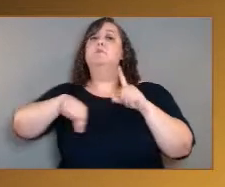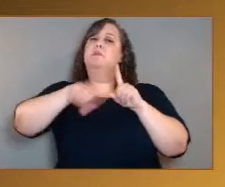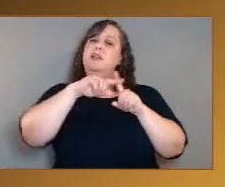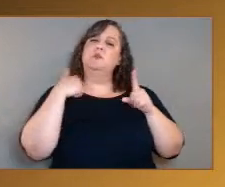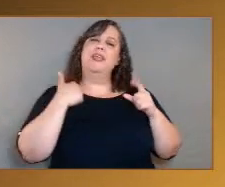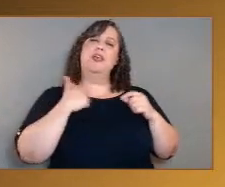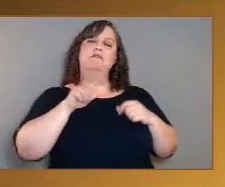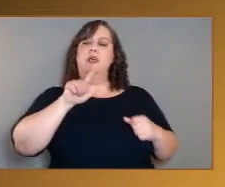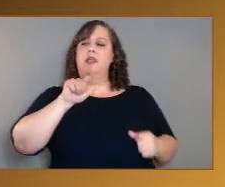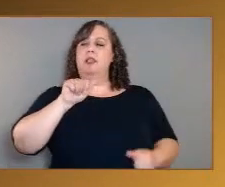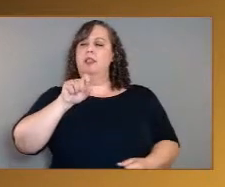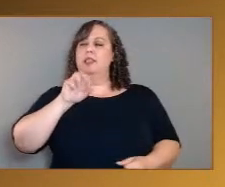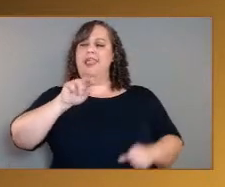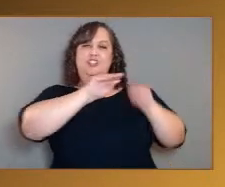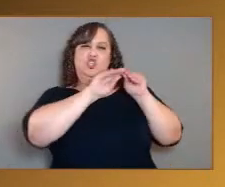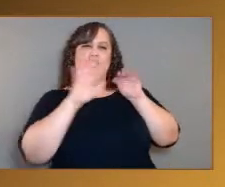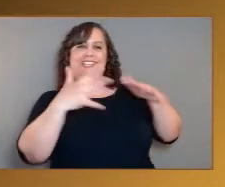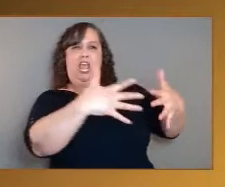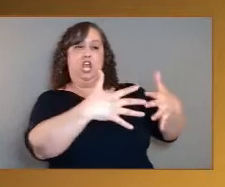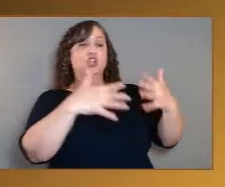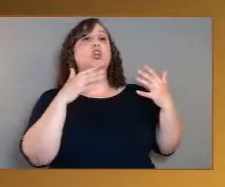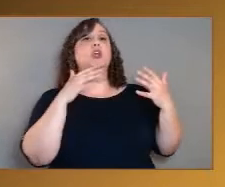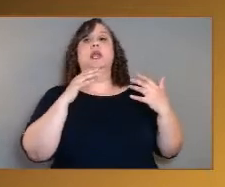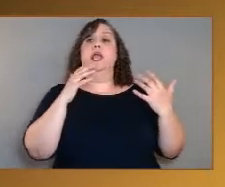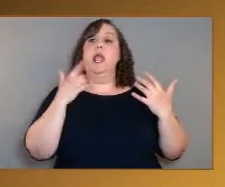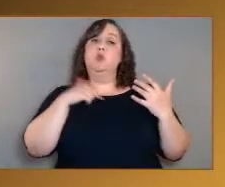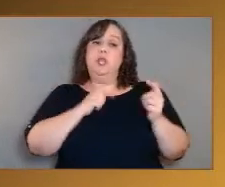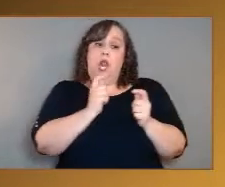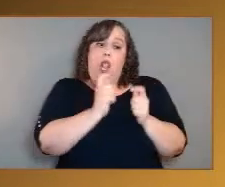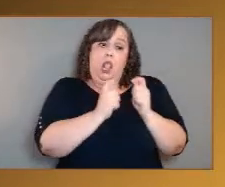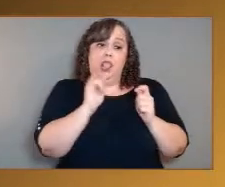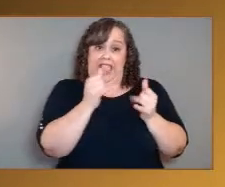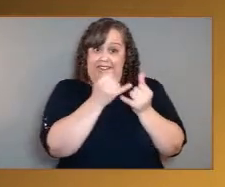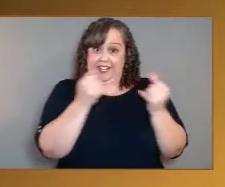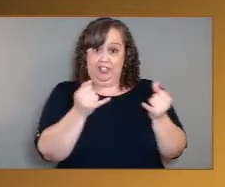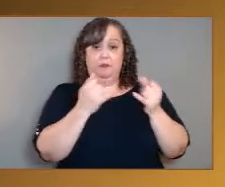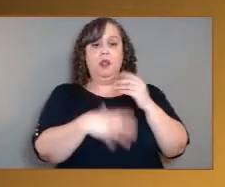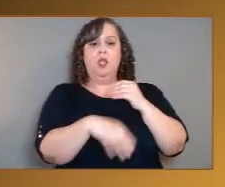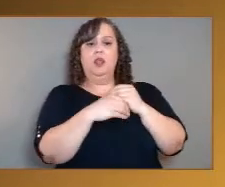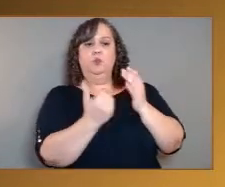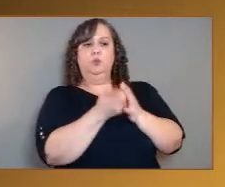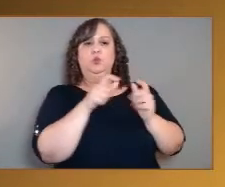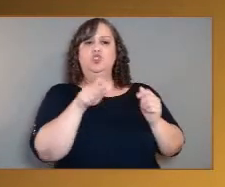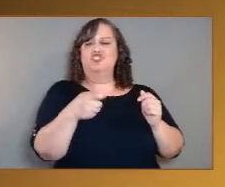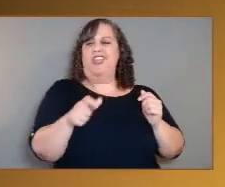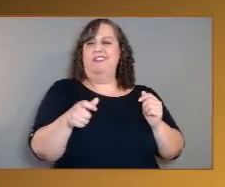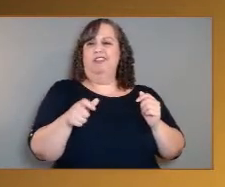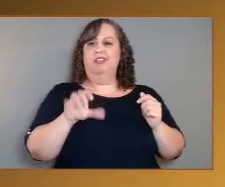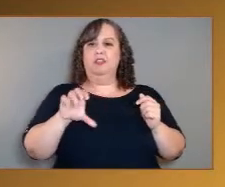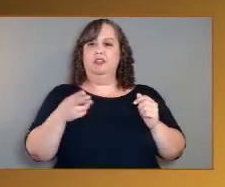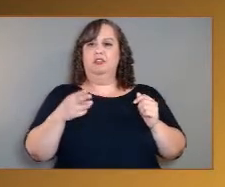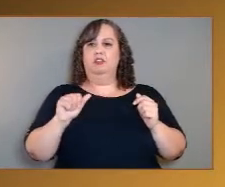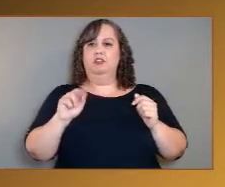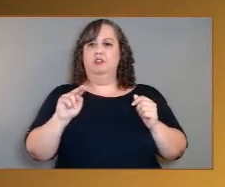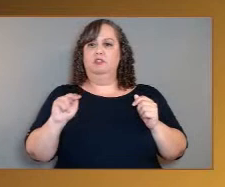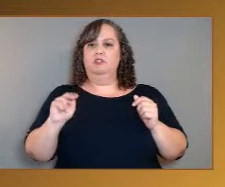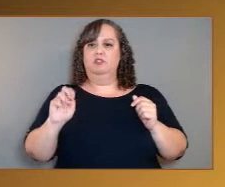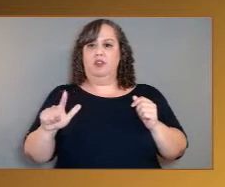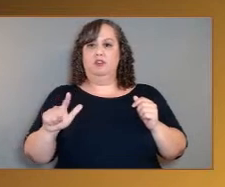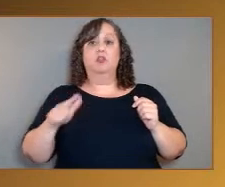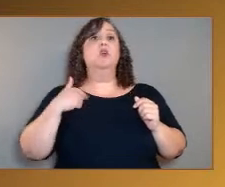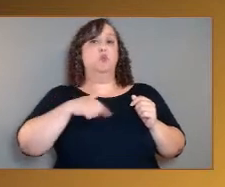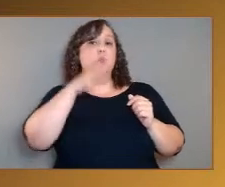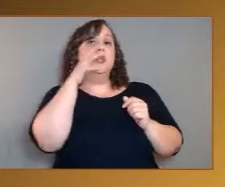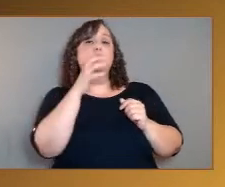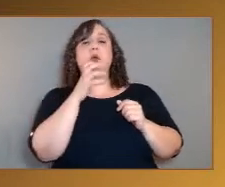can measure lots of great species. And we can adapt that instrument by adding a new channel, which is an option that we'll be pursuing in the next couple of years, to